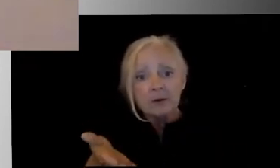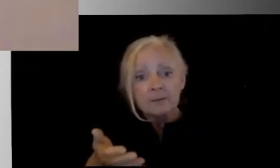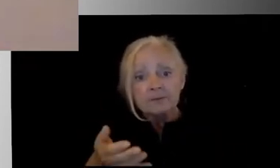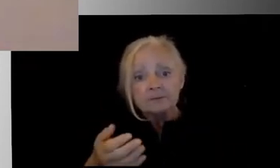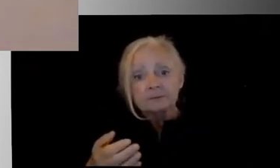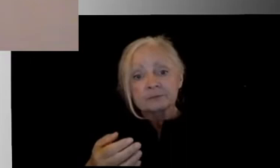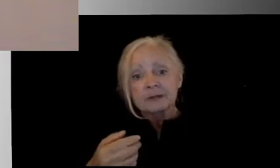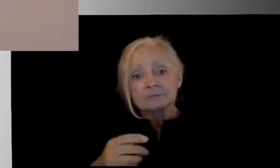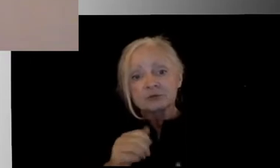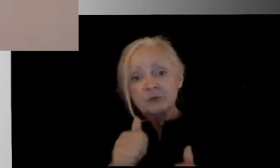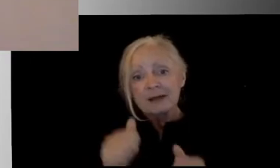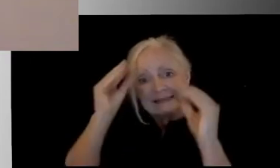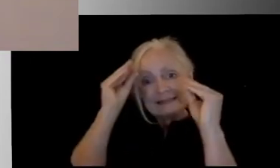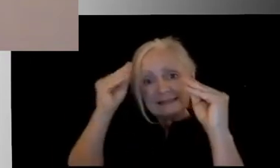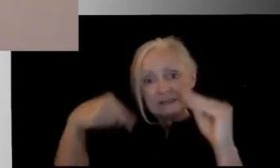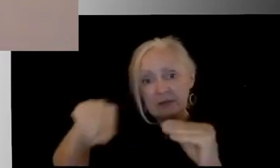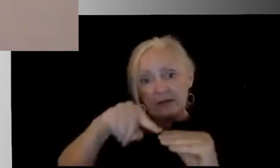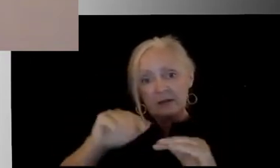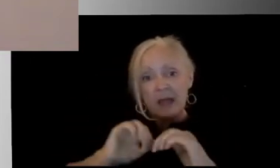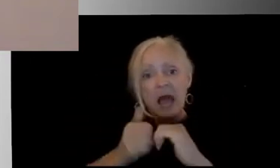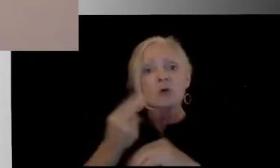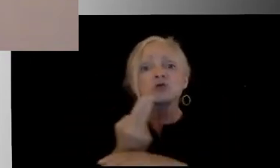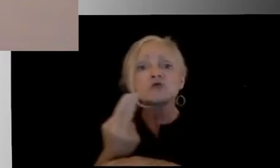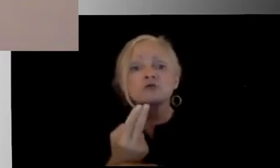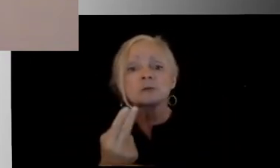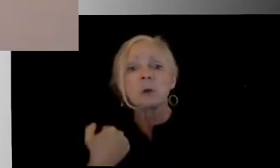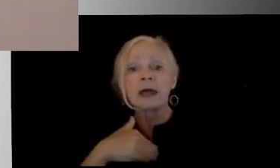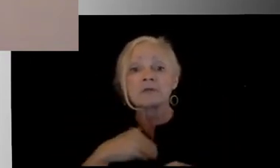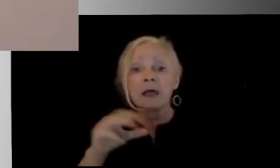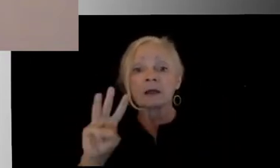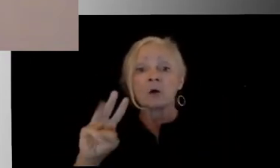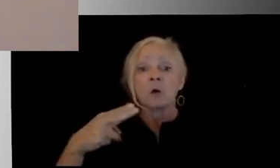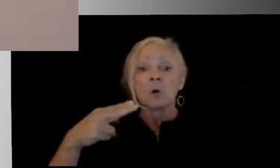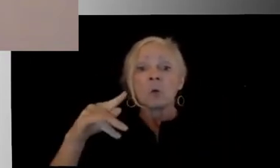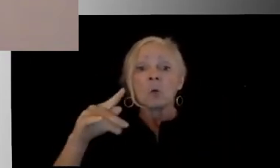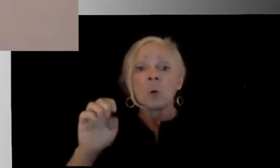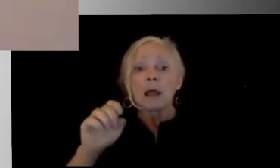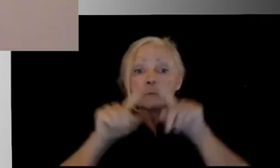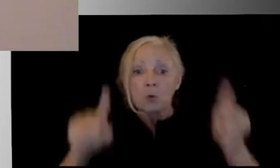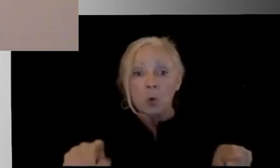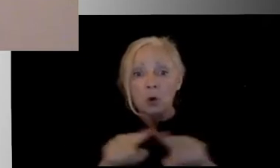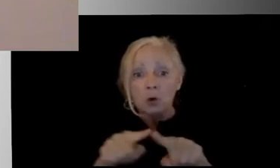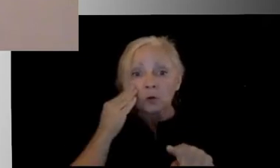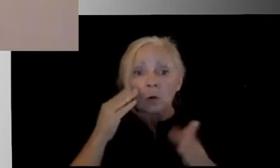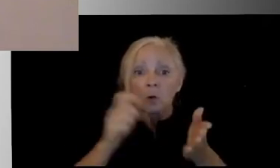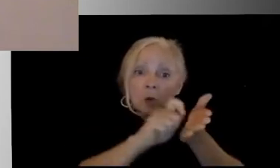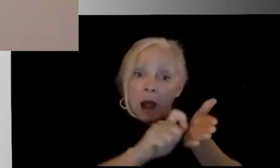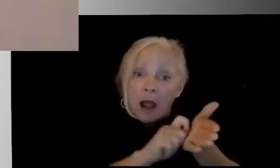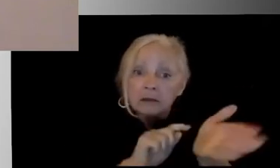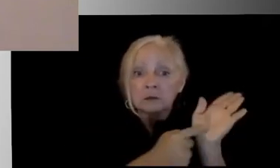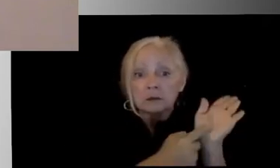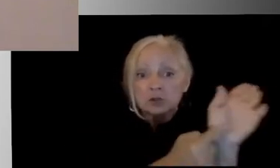making sure that I teach them how to use the different tools that we have. So, like, if we have whiteboards, they can use the whiteboards to write to each other. Or if there's some type of